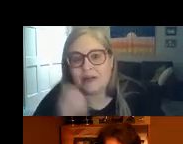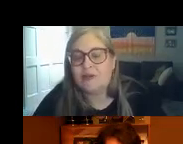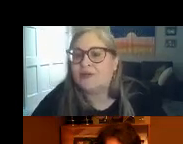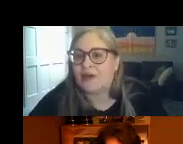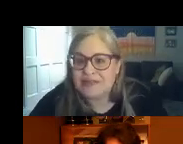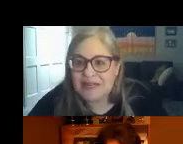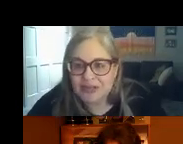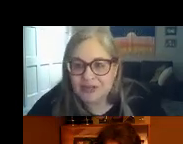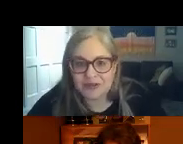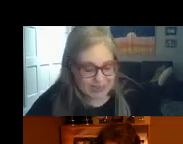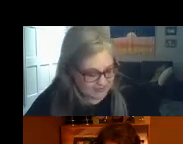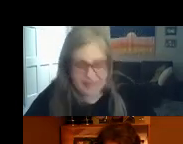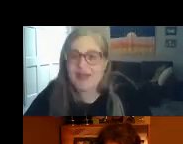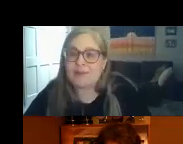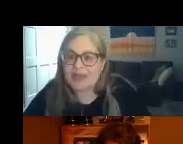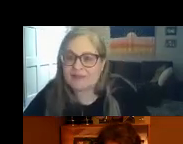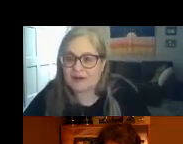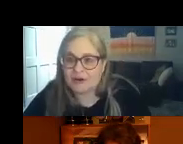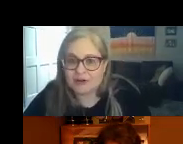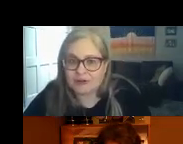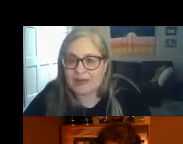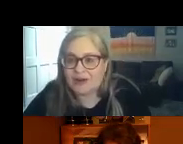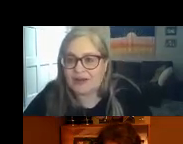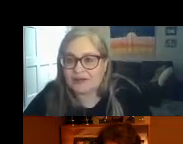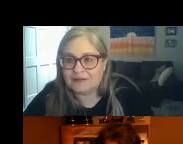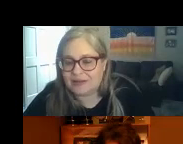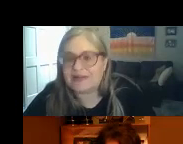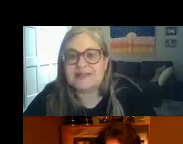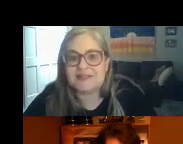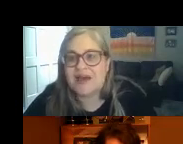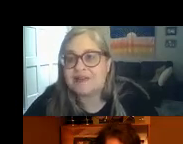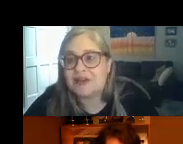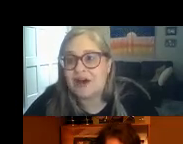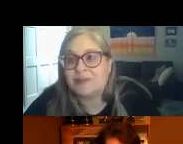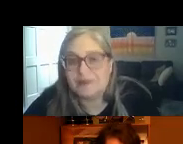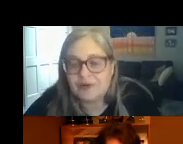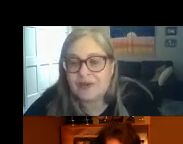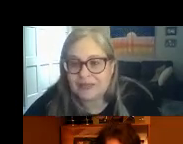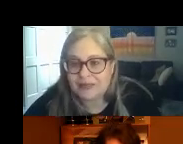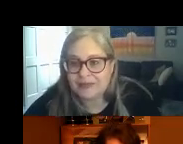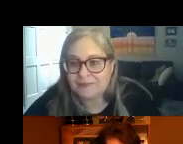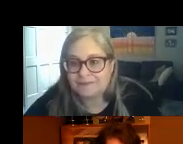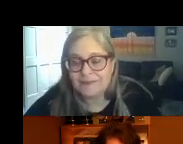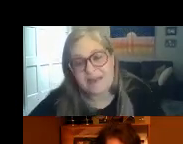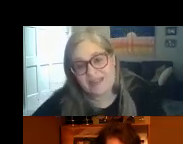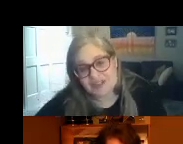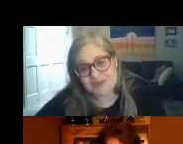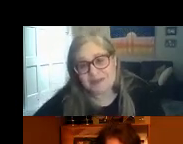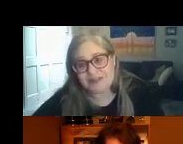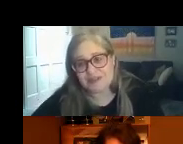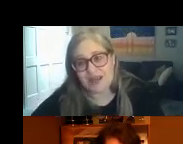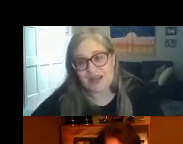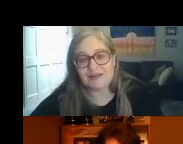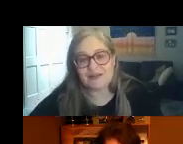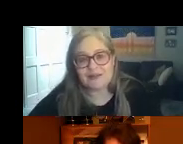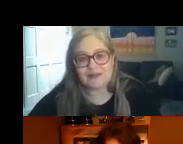the meeting with all the data you've collected on that behavior goal i want to get a sense of how it's going before the meeting and they should be